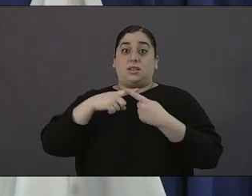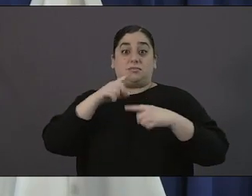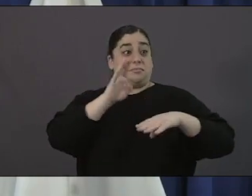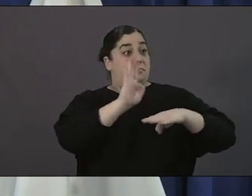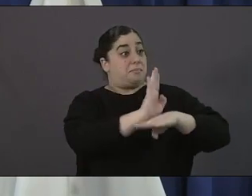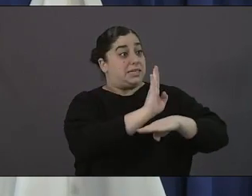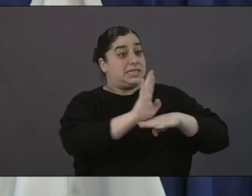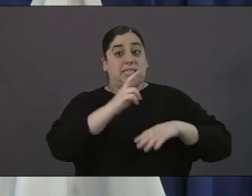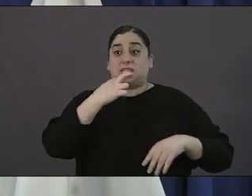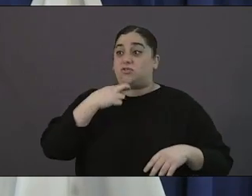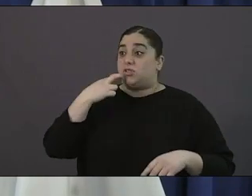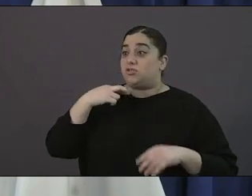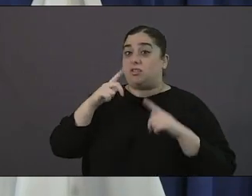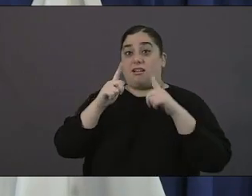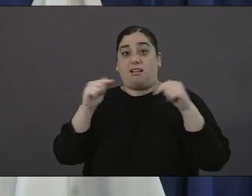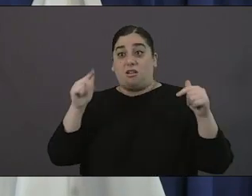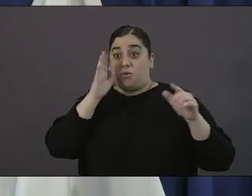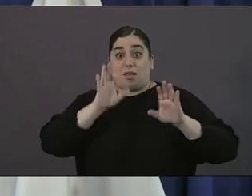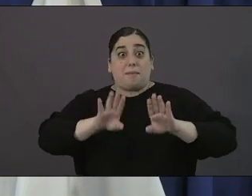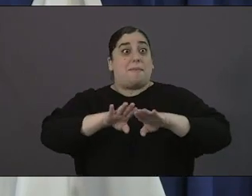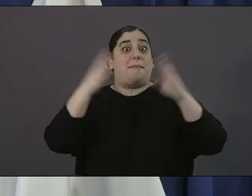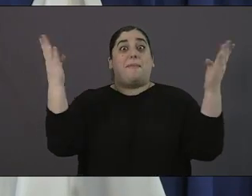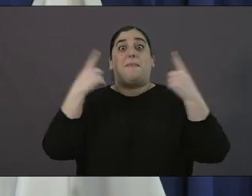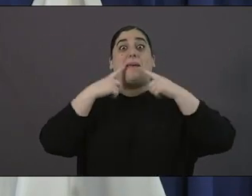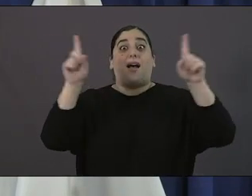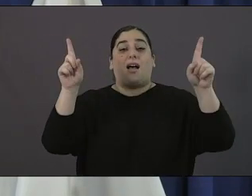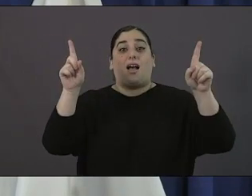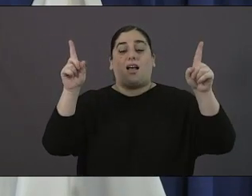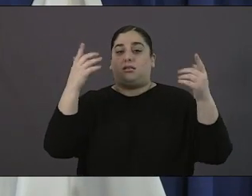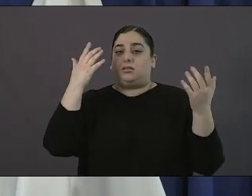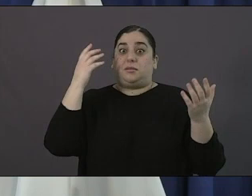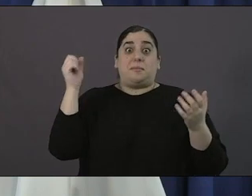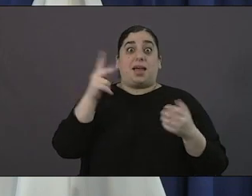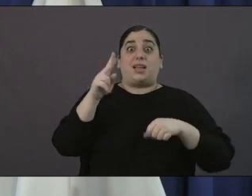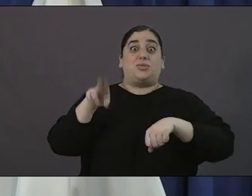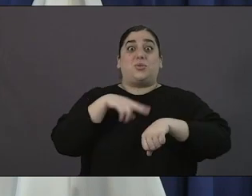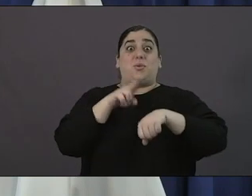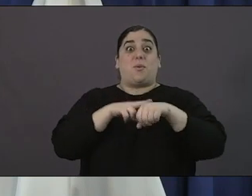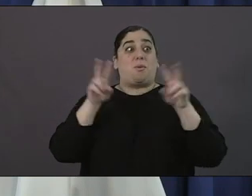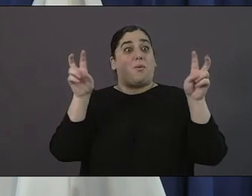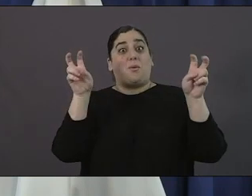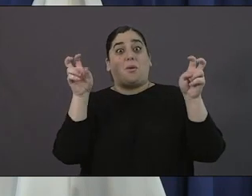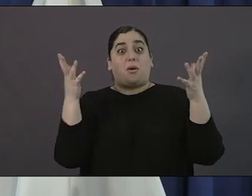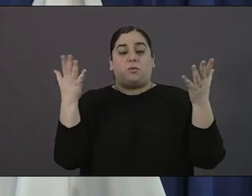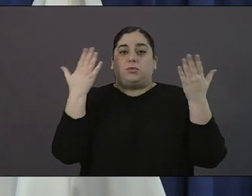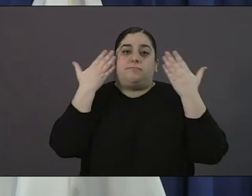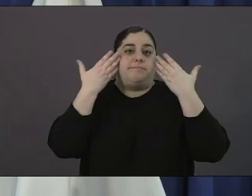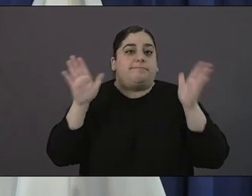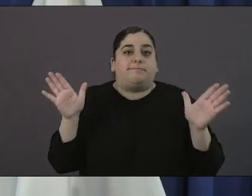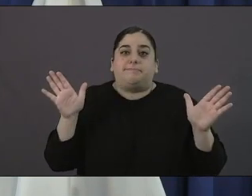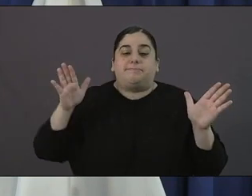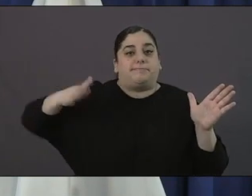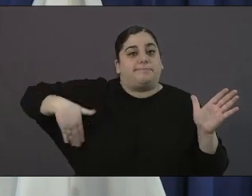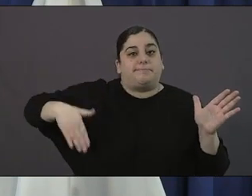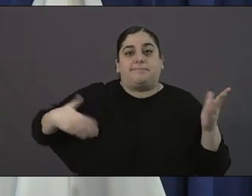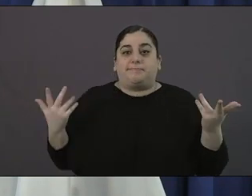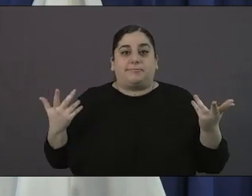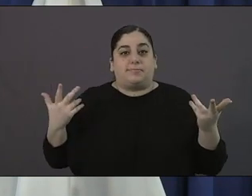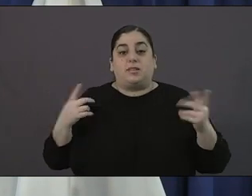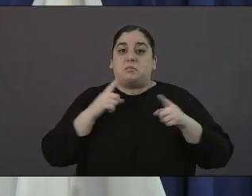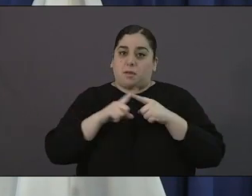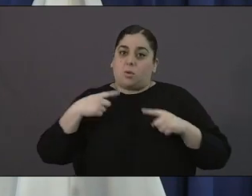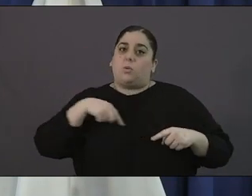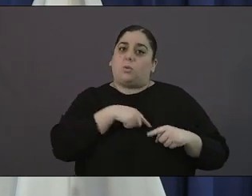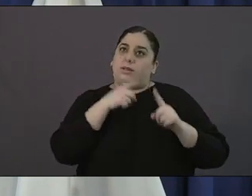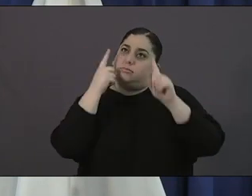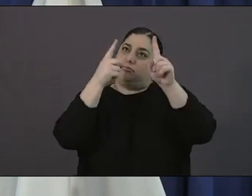to quote normal we have to start planning for it now i have begun assembling a group of business and civic